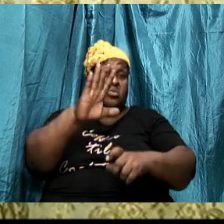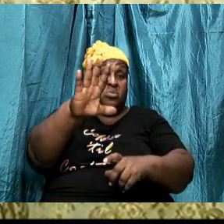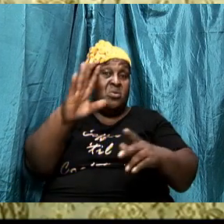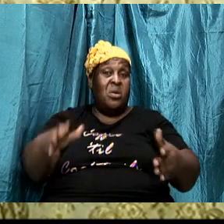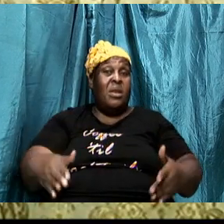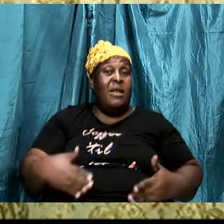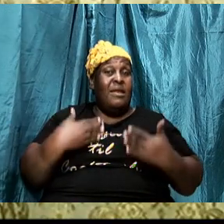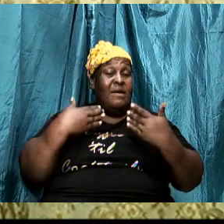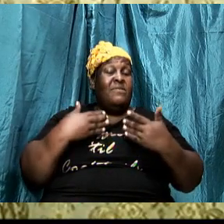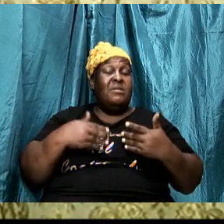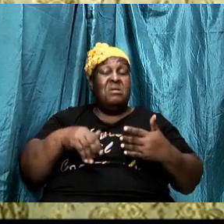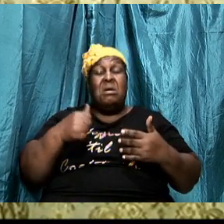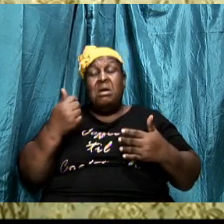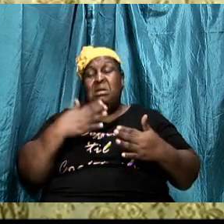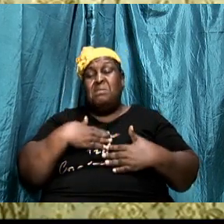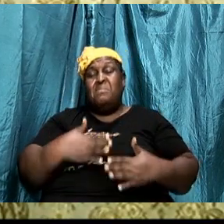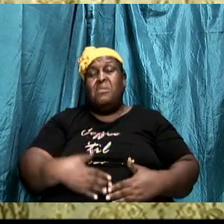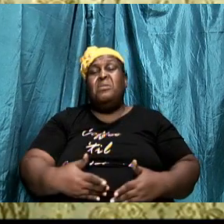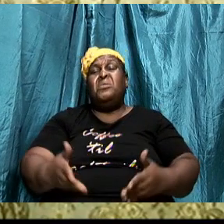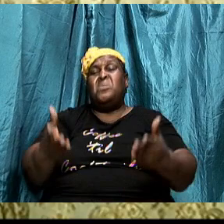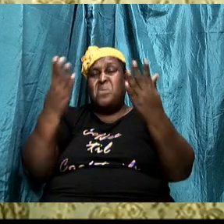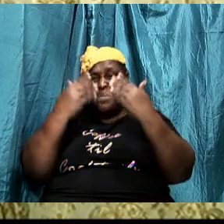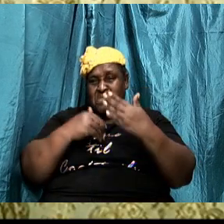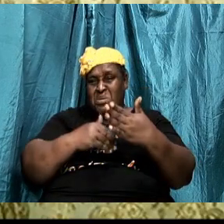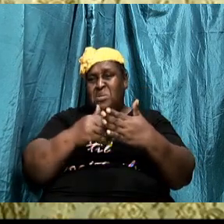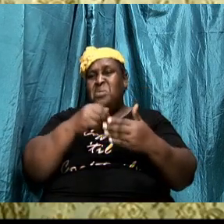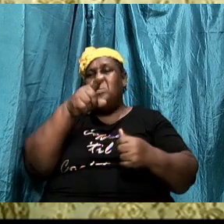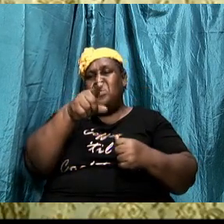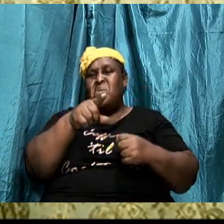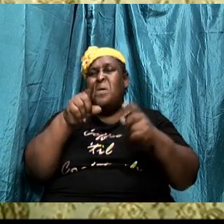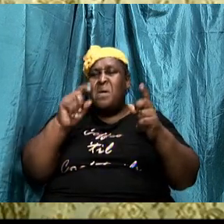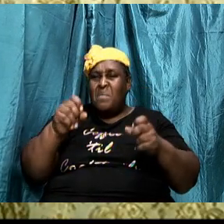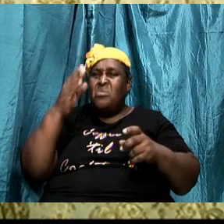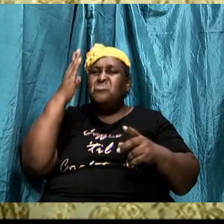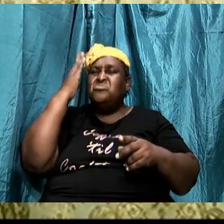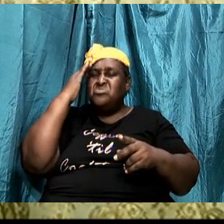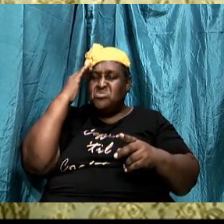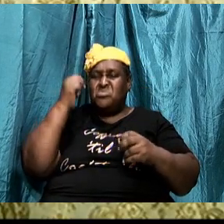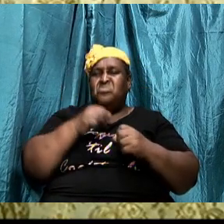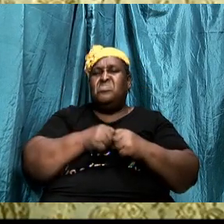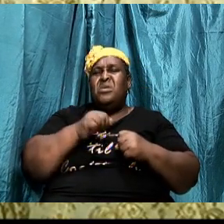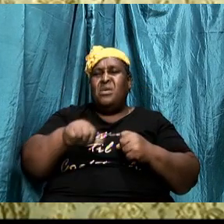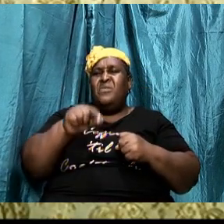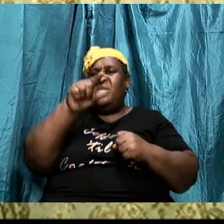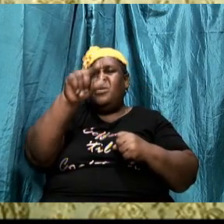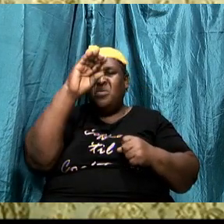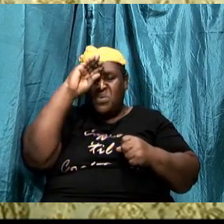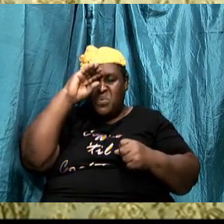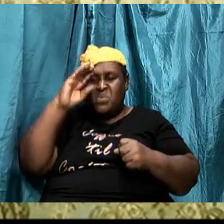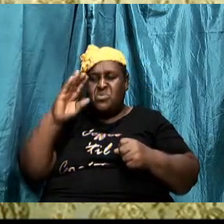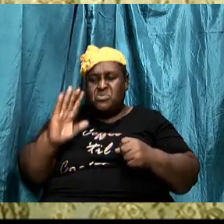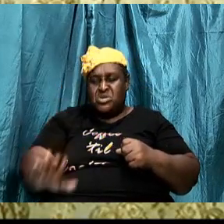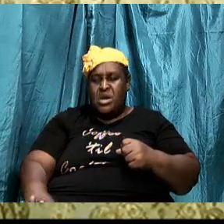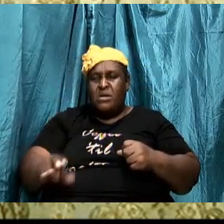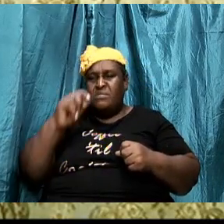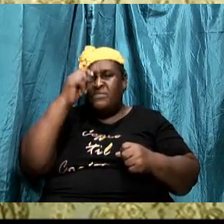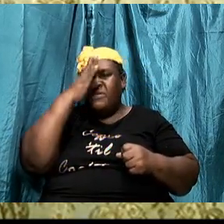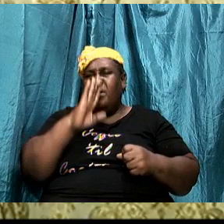that you are a child of God because these are the principles and the statues that you use to govern your life